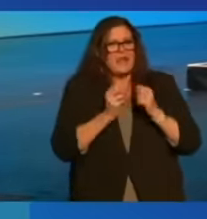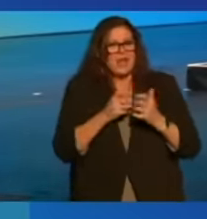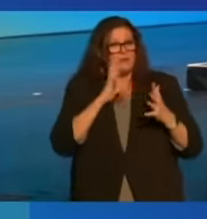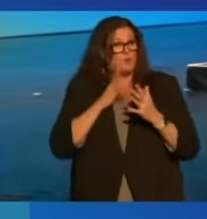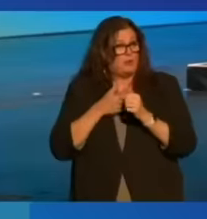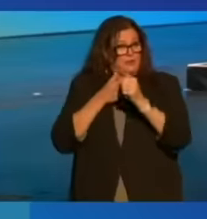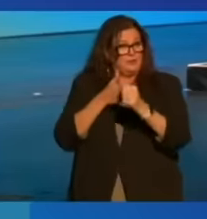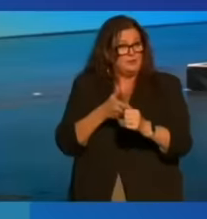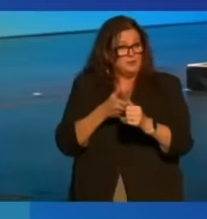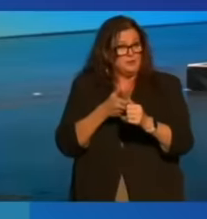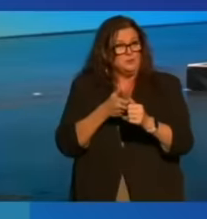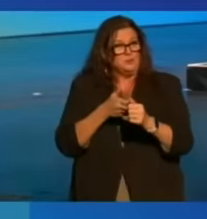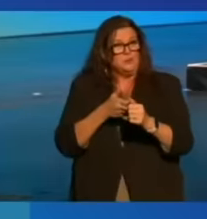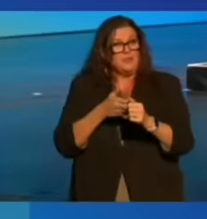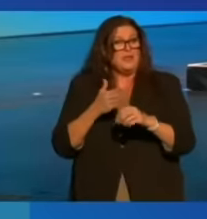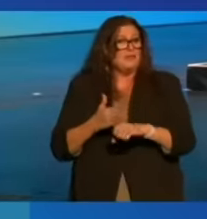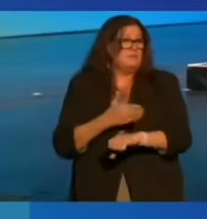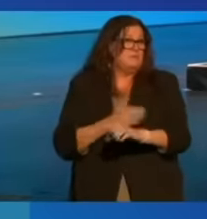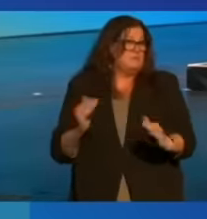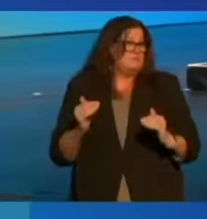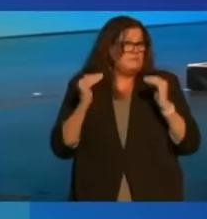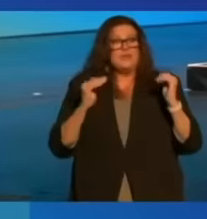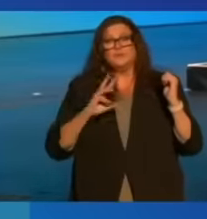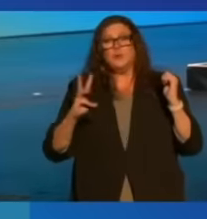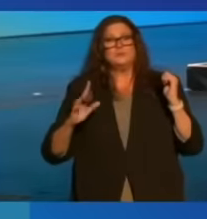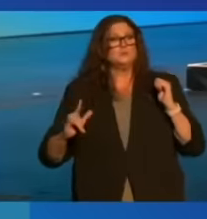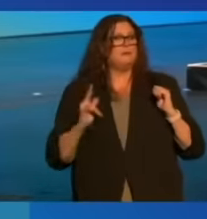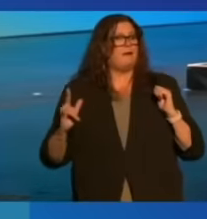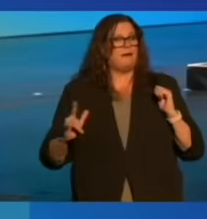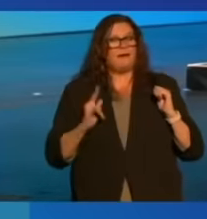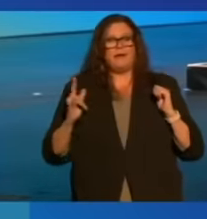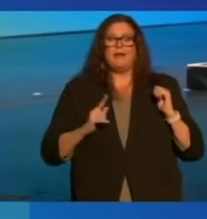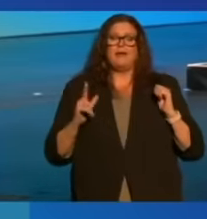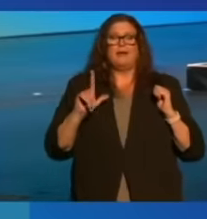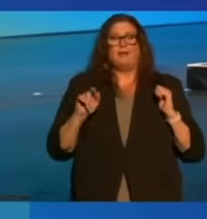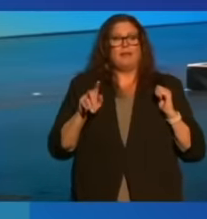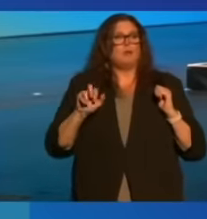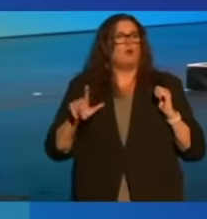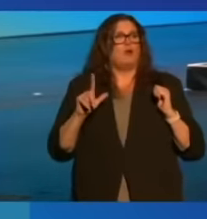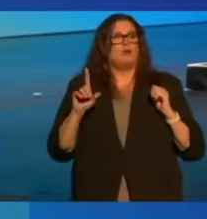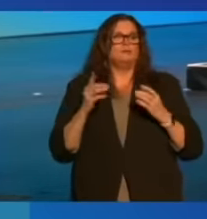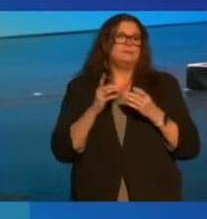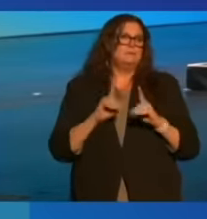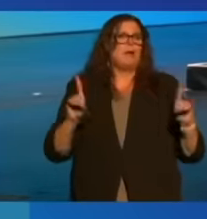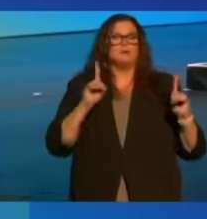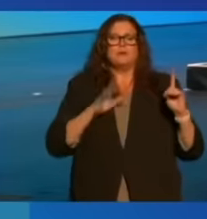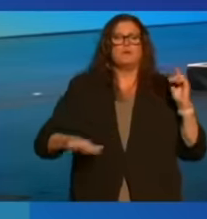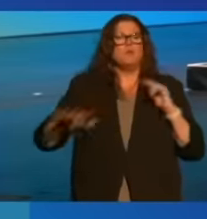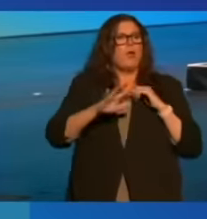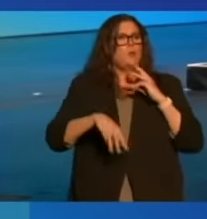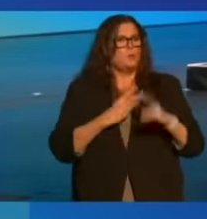would lead to the advance of Western-style liberal democracies around the world.